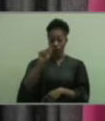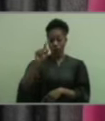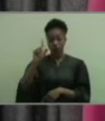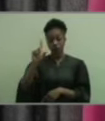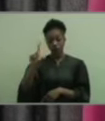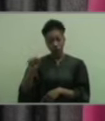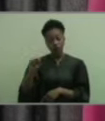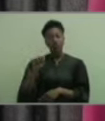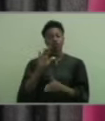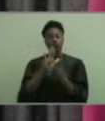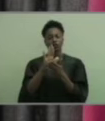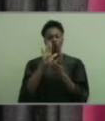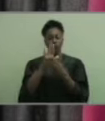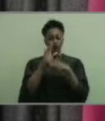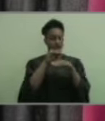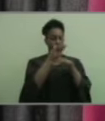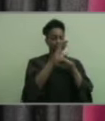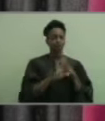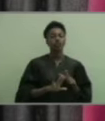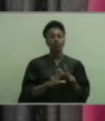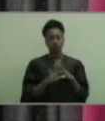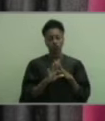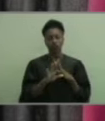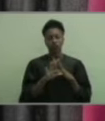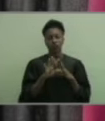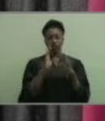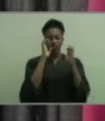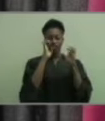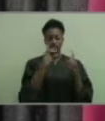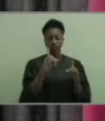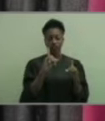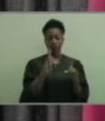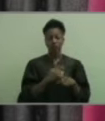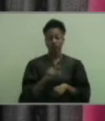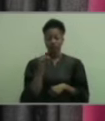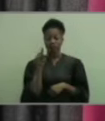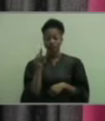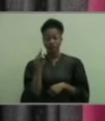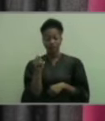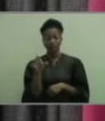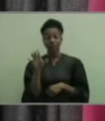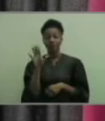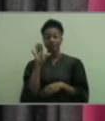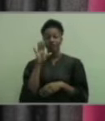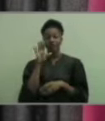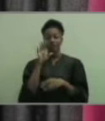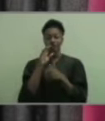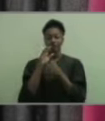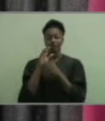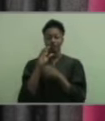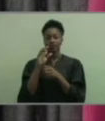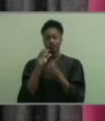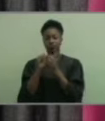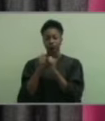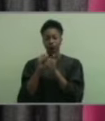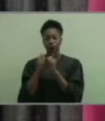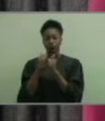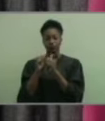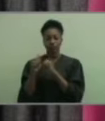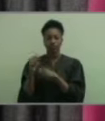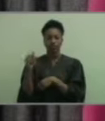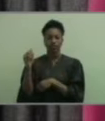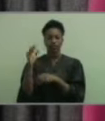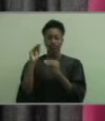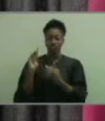inspirational educator. Coach Brooker is the sports marketing teacher and serves as the head girls basketball coach at